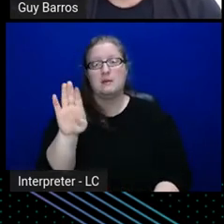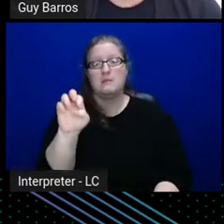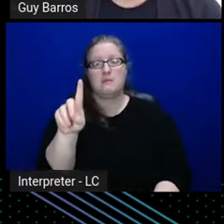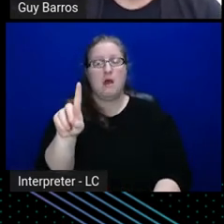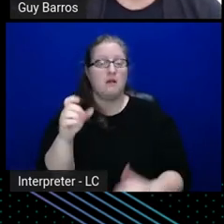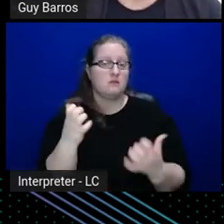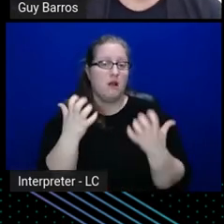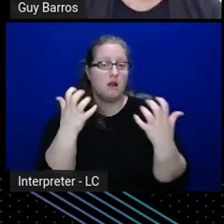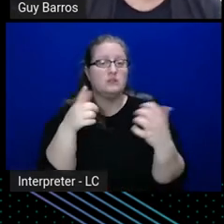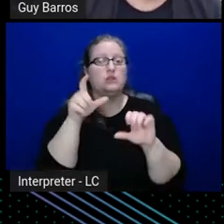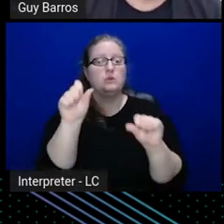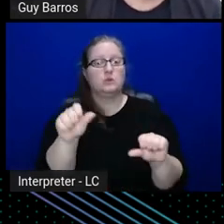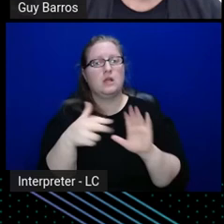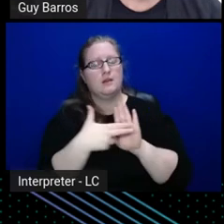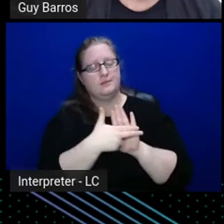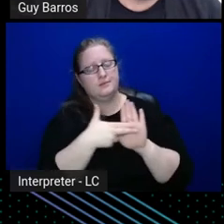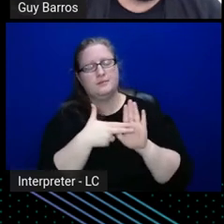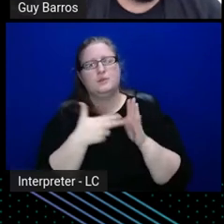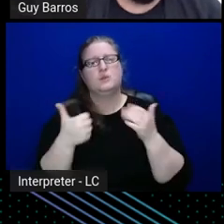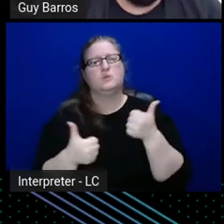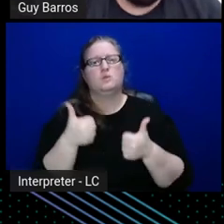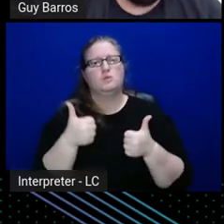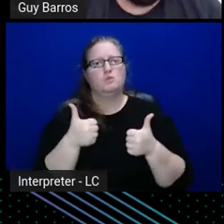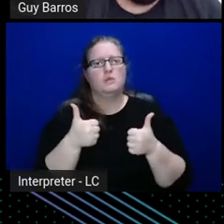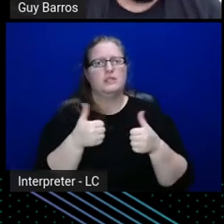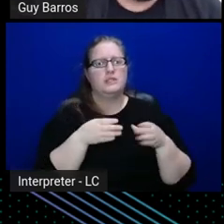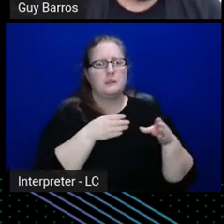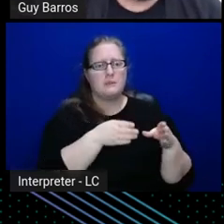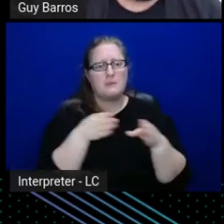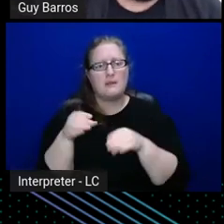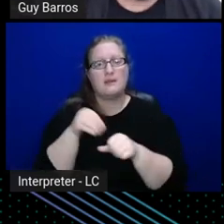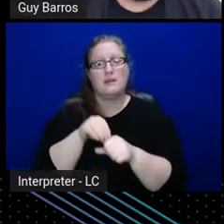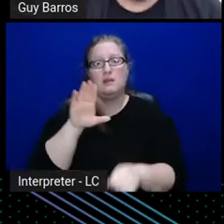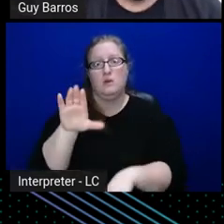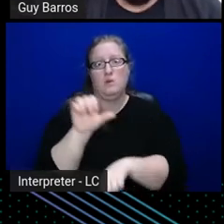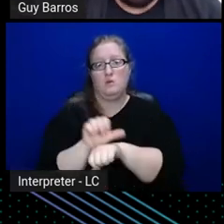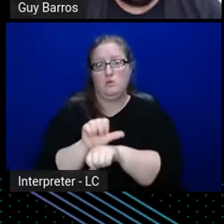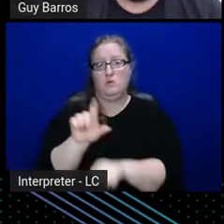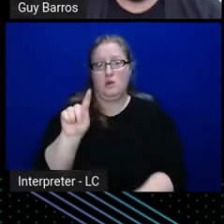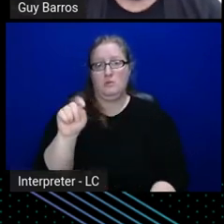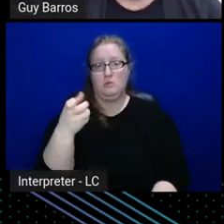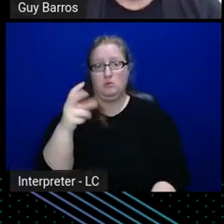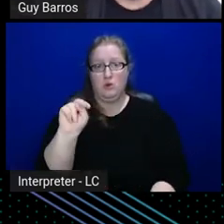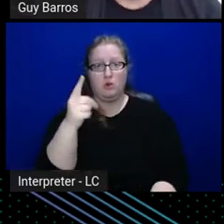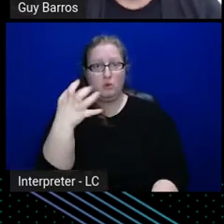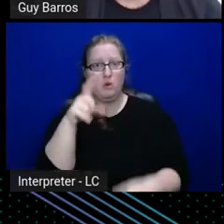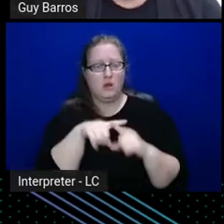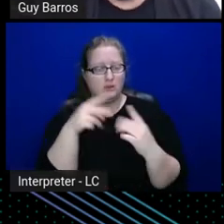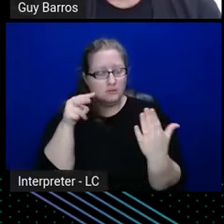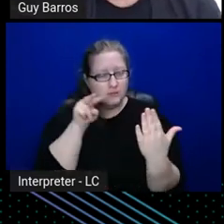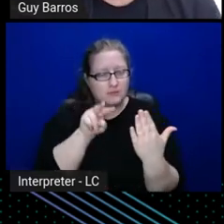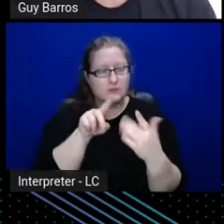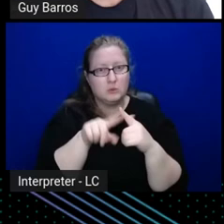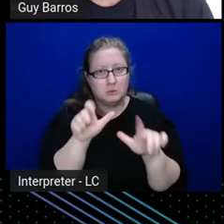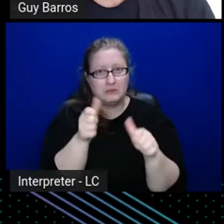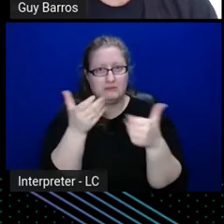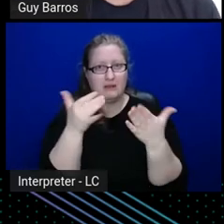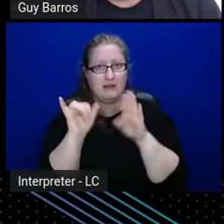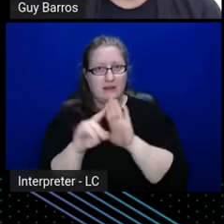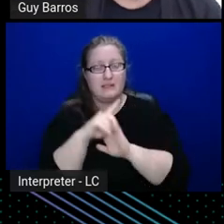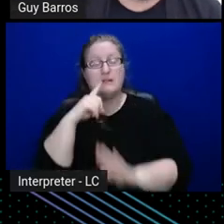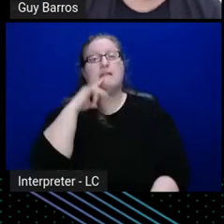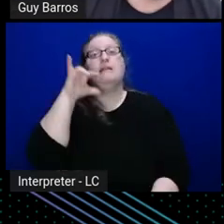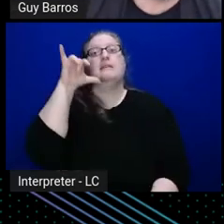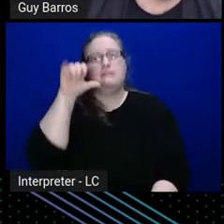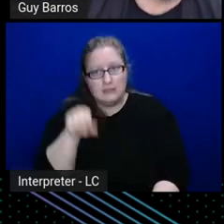is where you define what metadata within your JWT token, am I looking at to provide identity, to say, yes, this is a